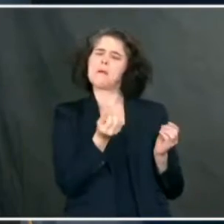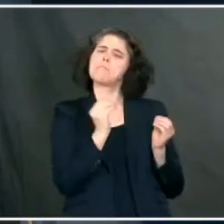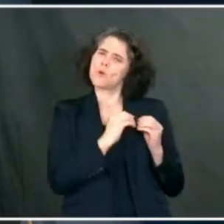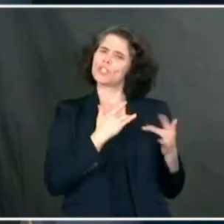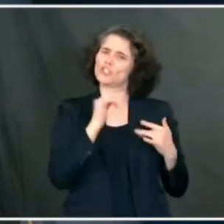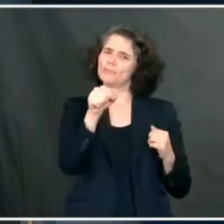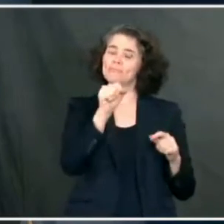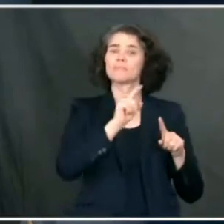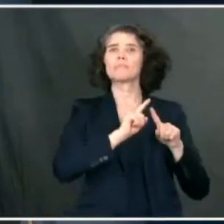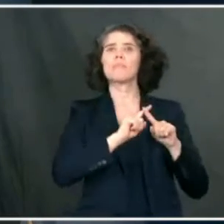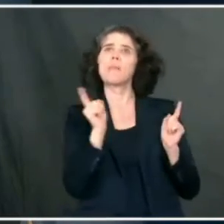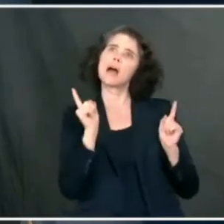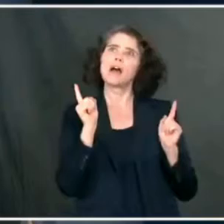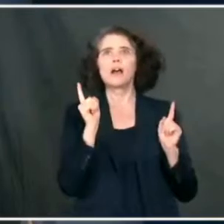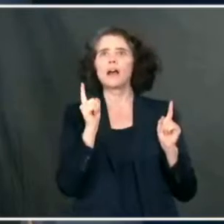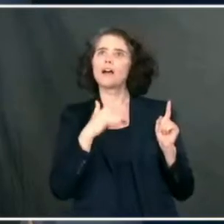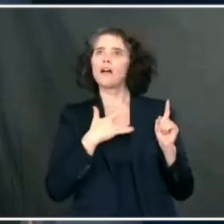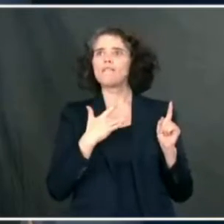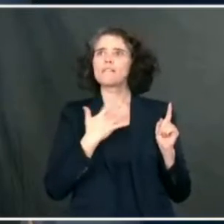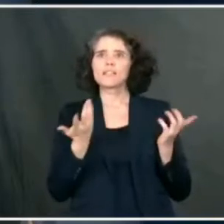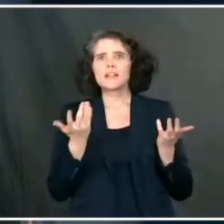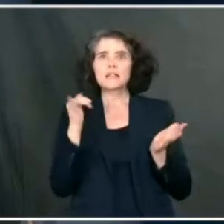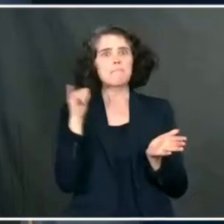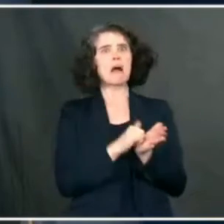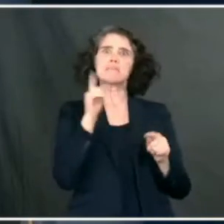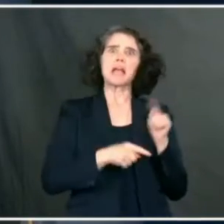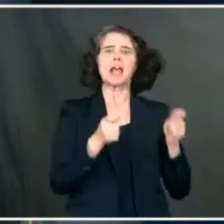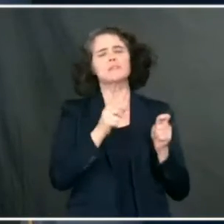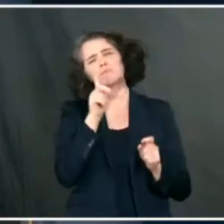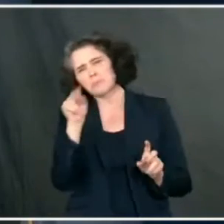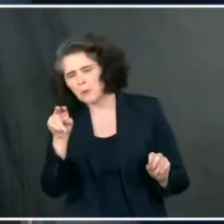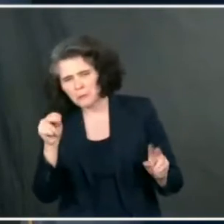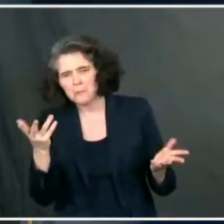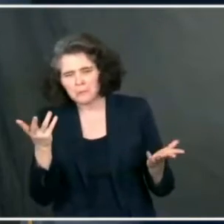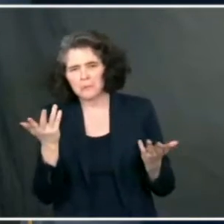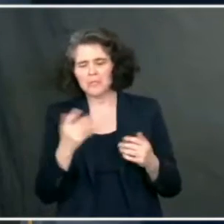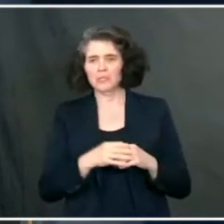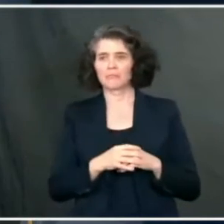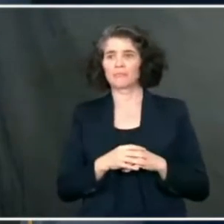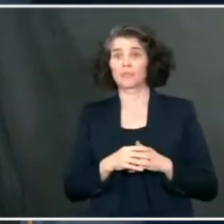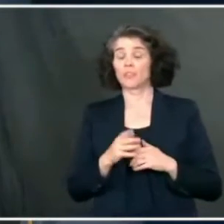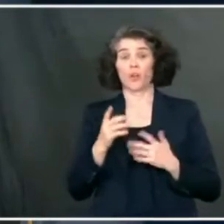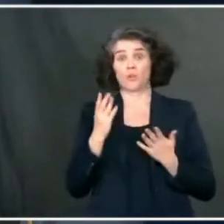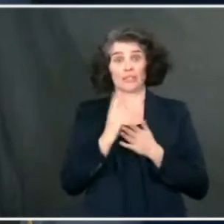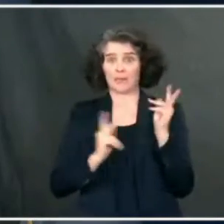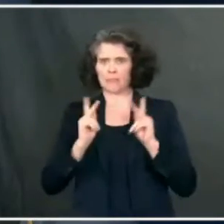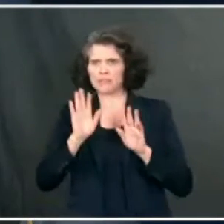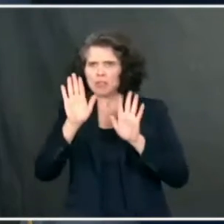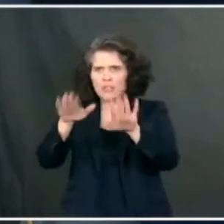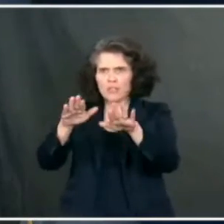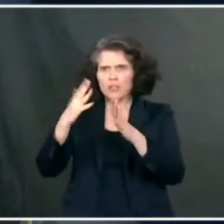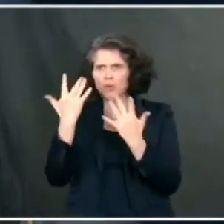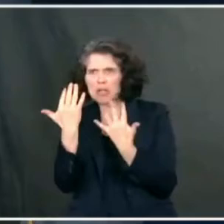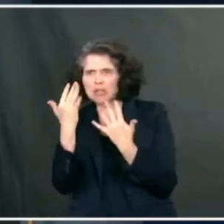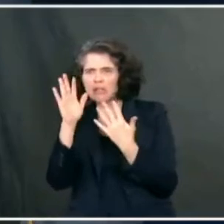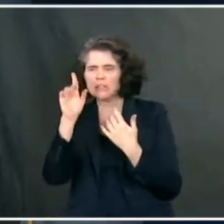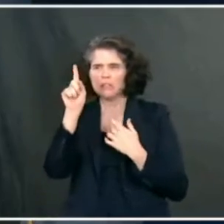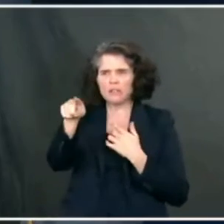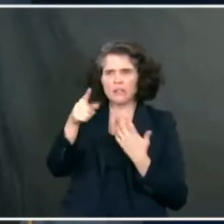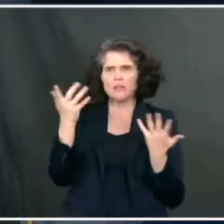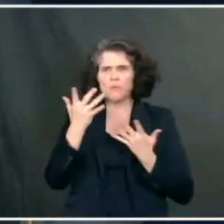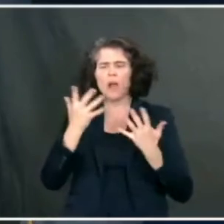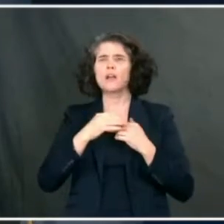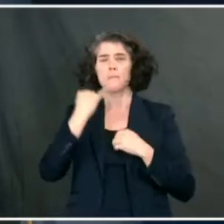nonetheless not something that we don't think that we can handle. What is the message? Because someone could say, now, wait a minute, if you have the